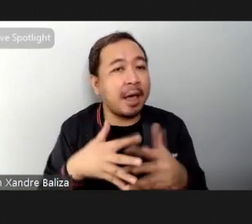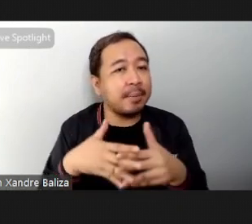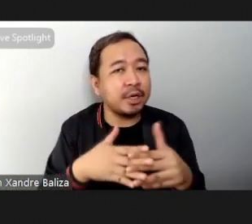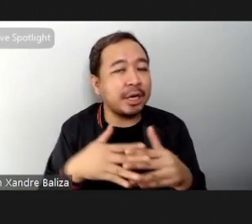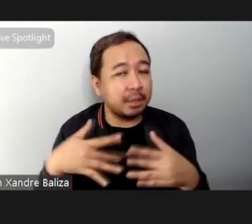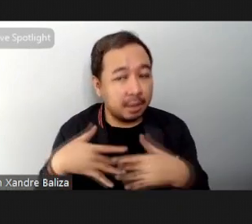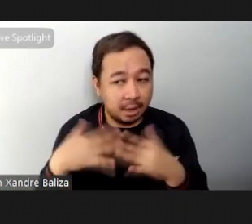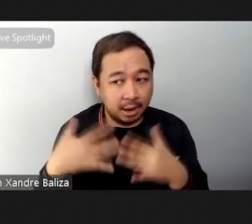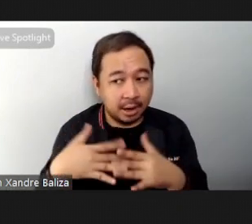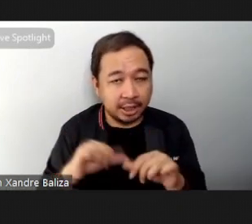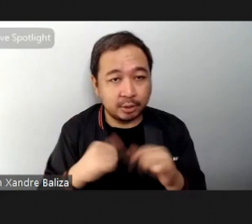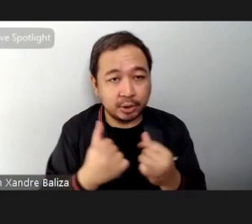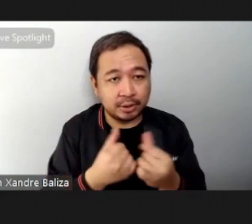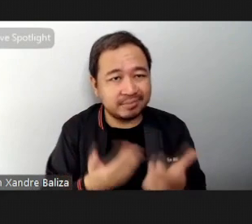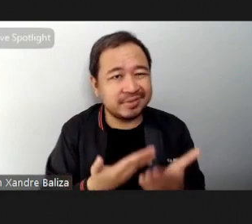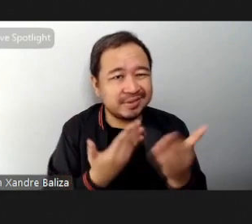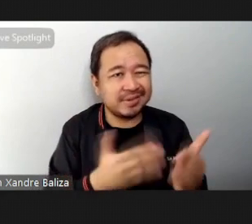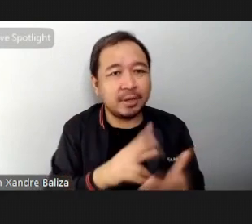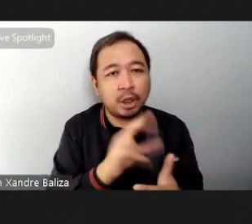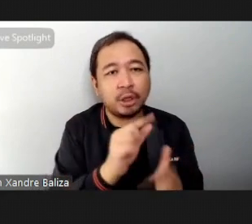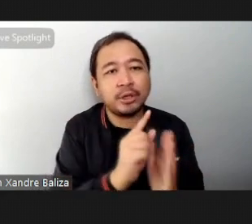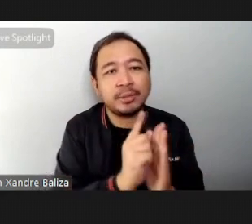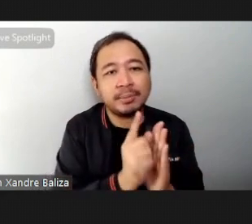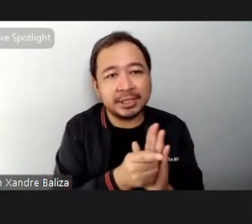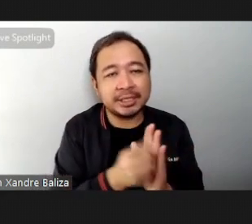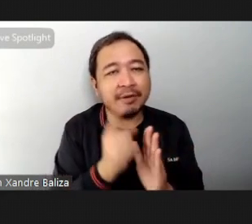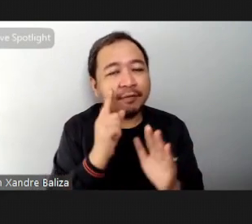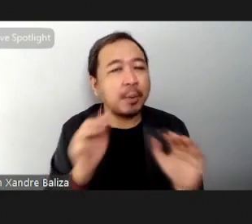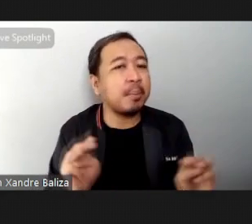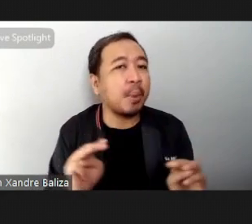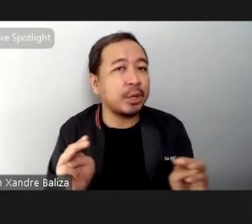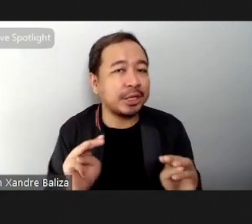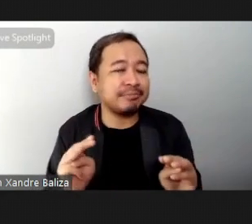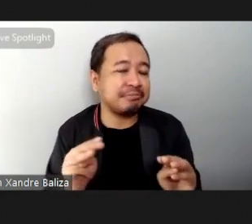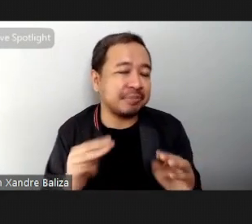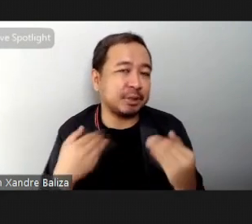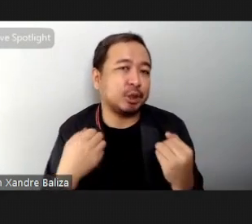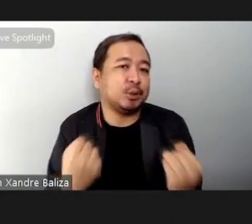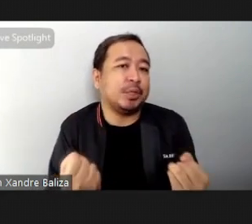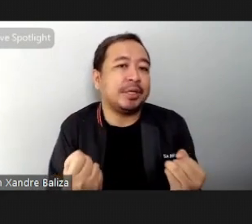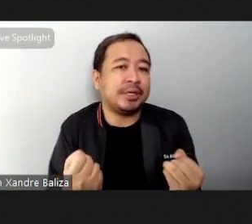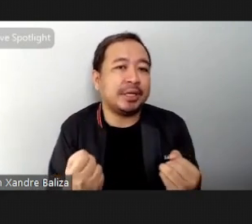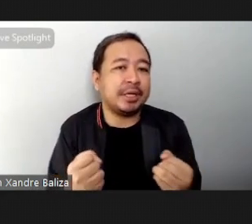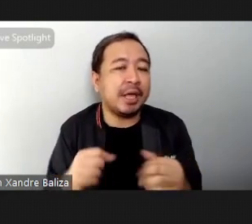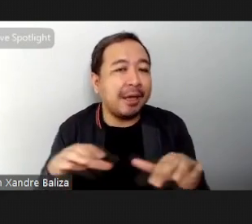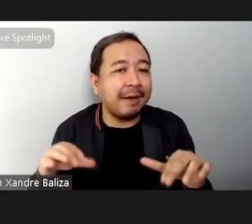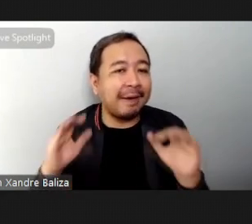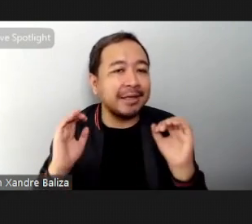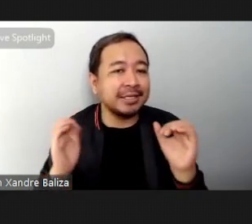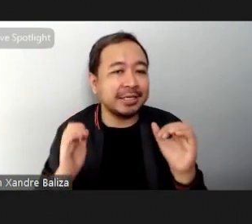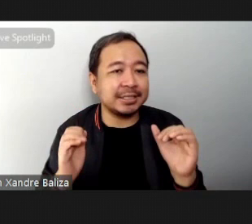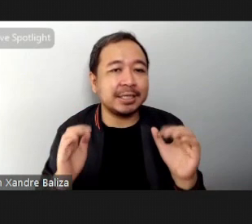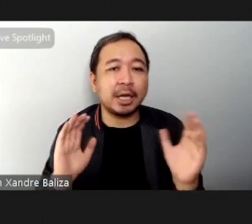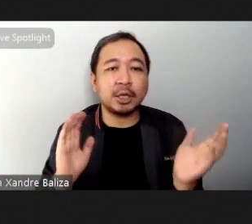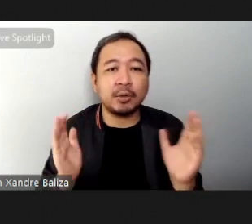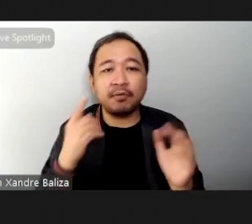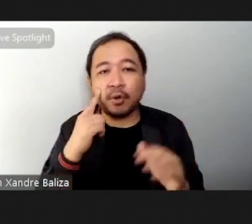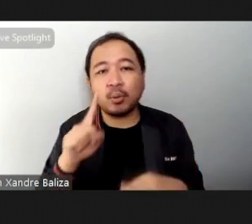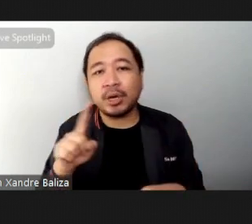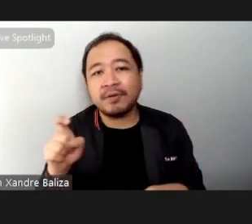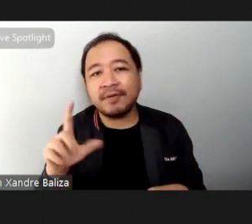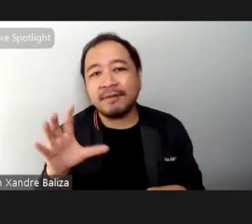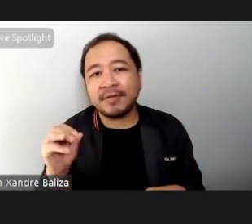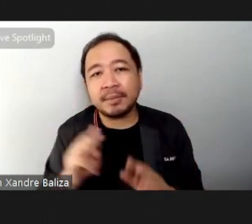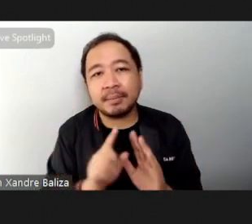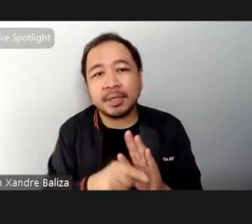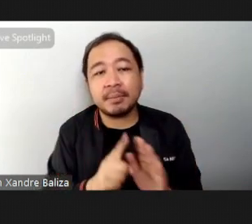at least a 30 minute session of this moderate intensity for 5 days a week for a total of 150 minutes however if you want to